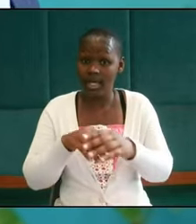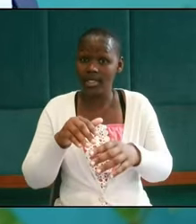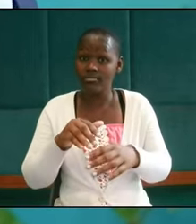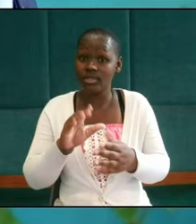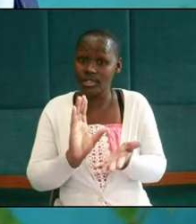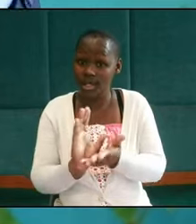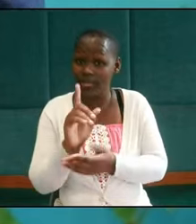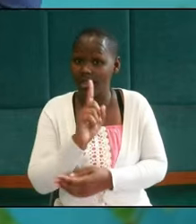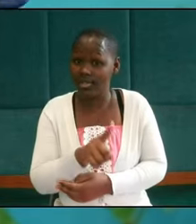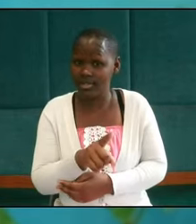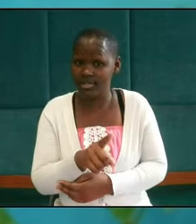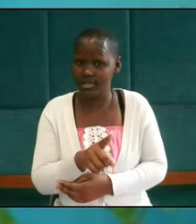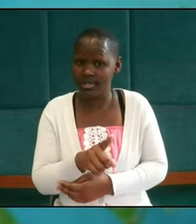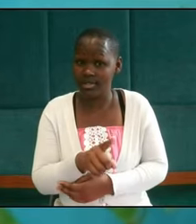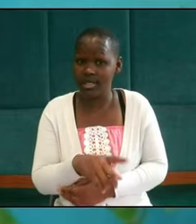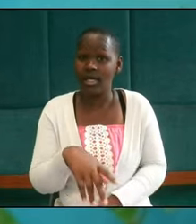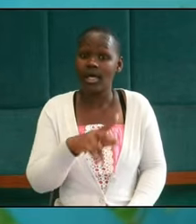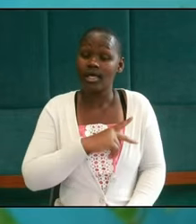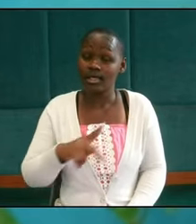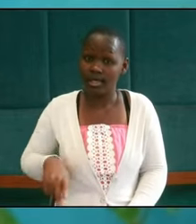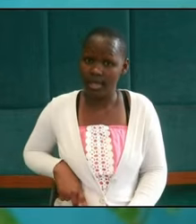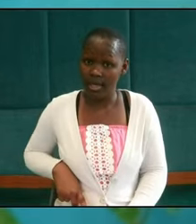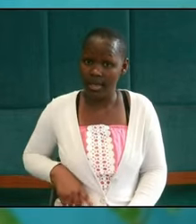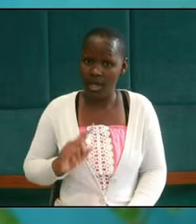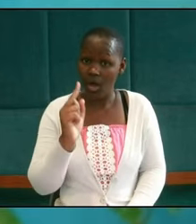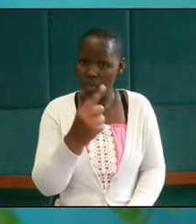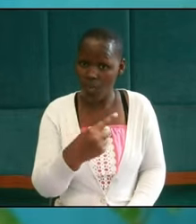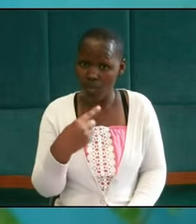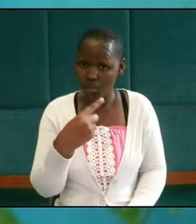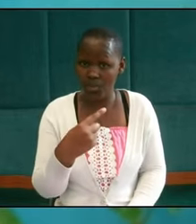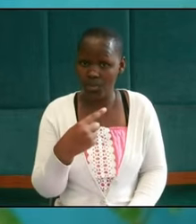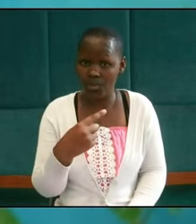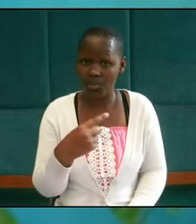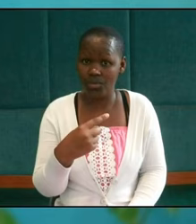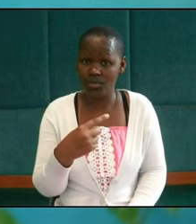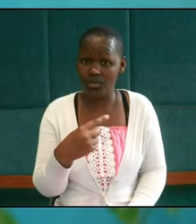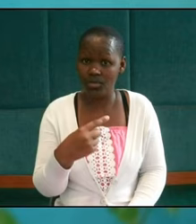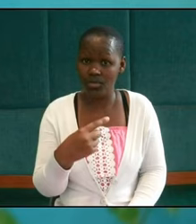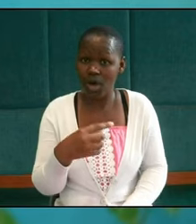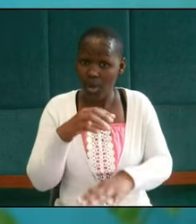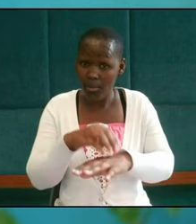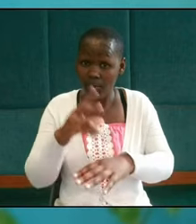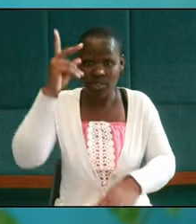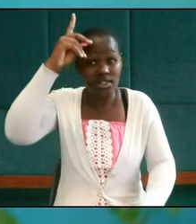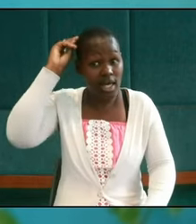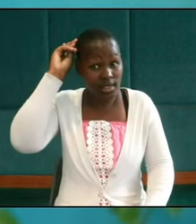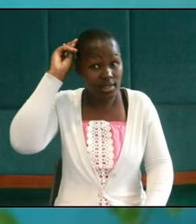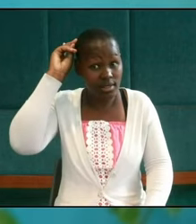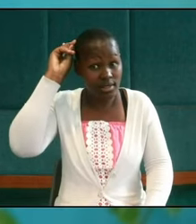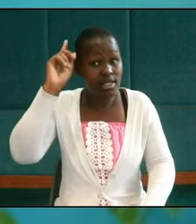chapter the king who had esteemed Daniel as a